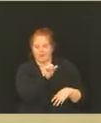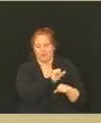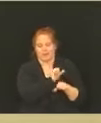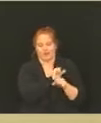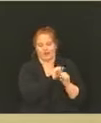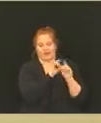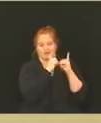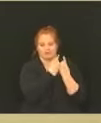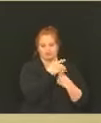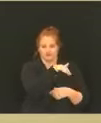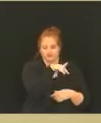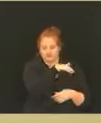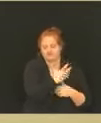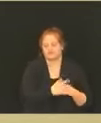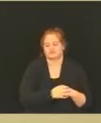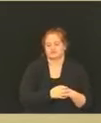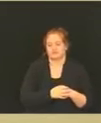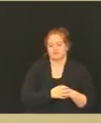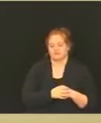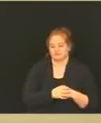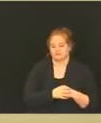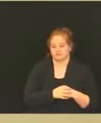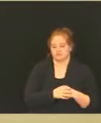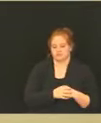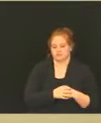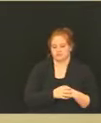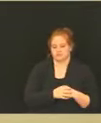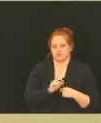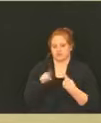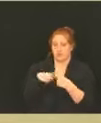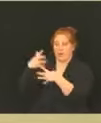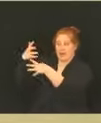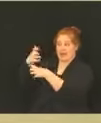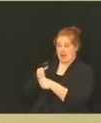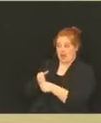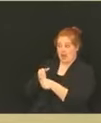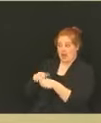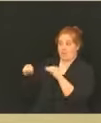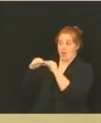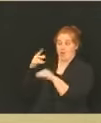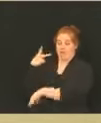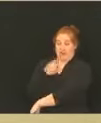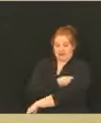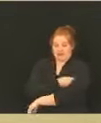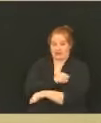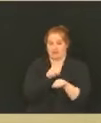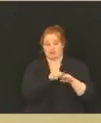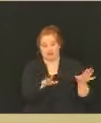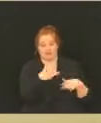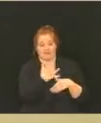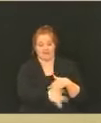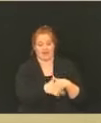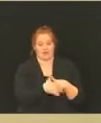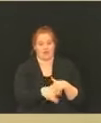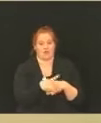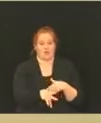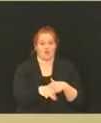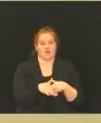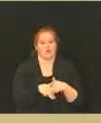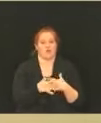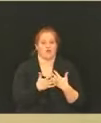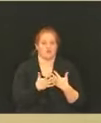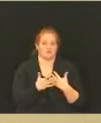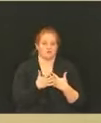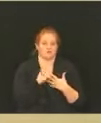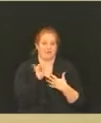once the vaccine becomes more available, then those will not be as important as it is now.